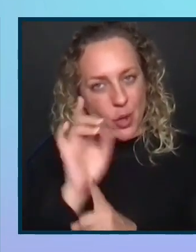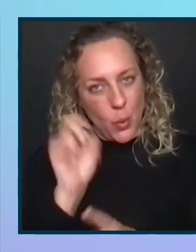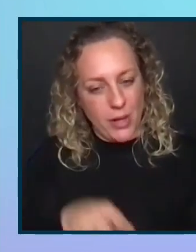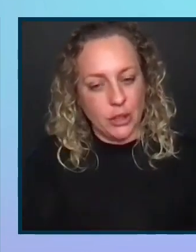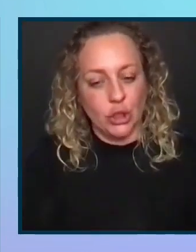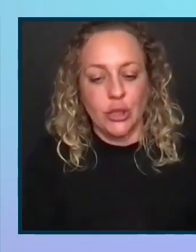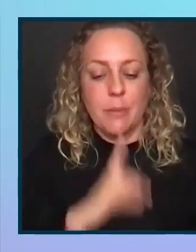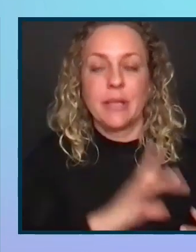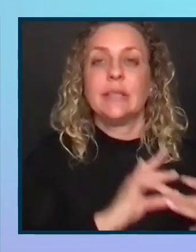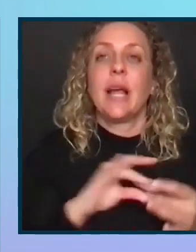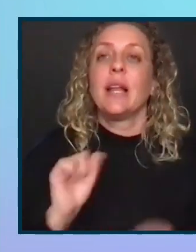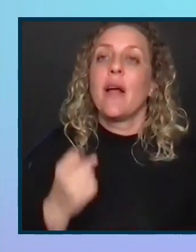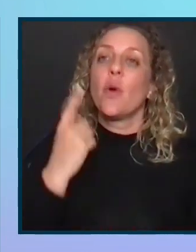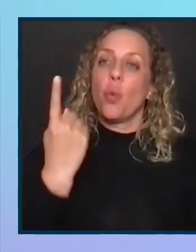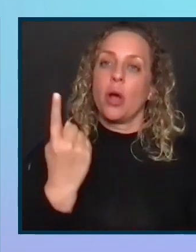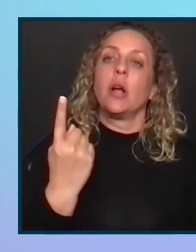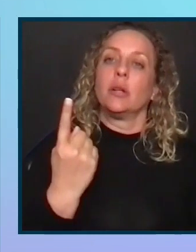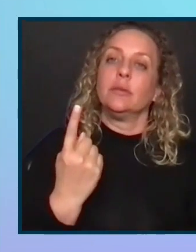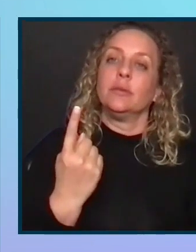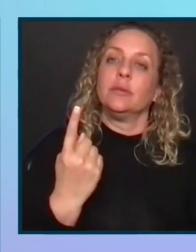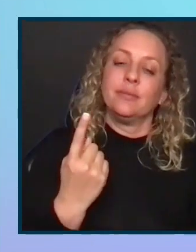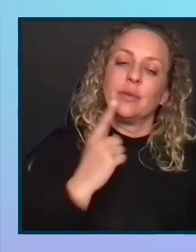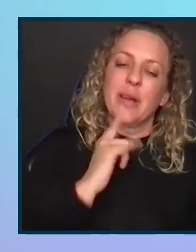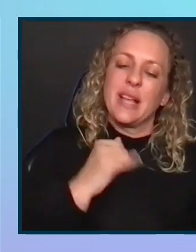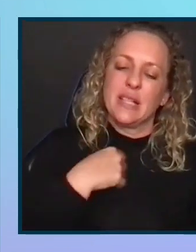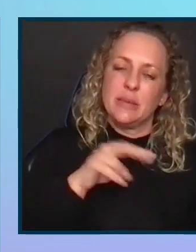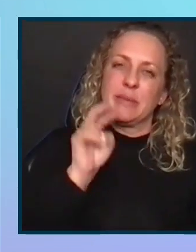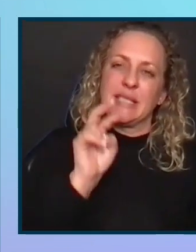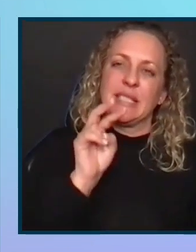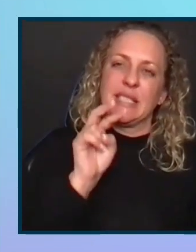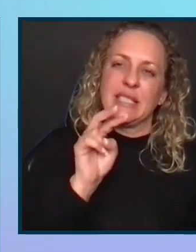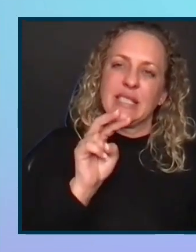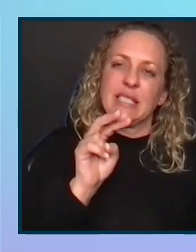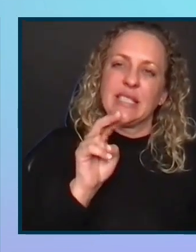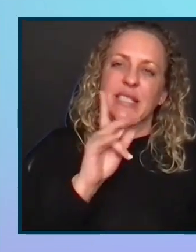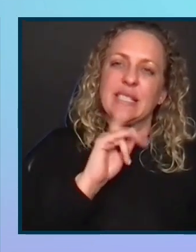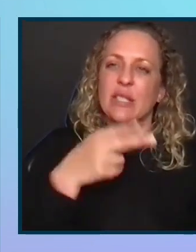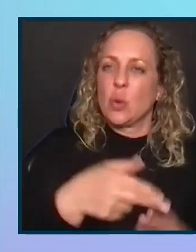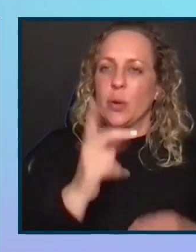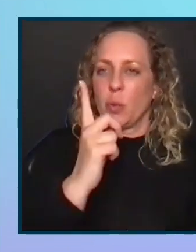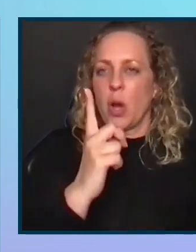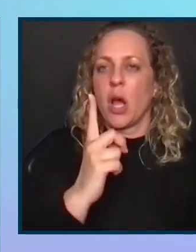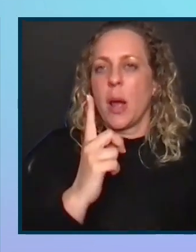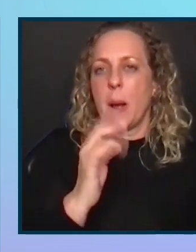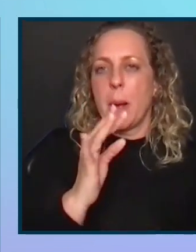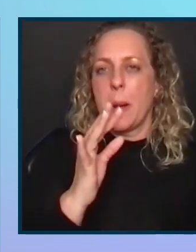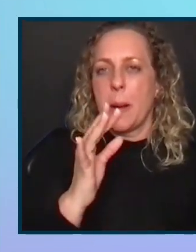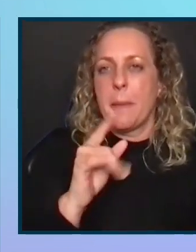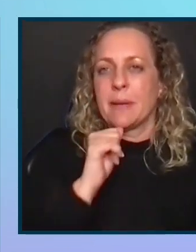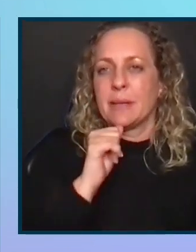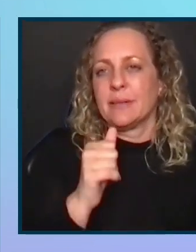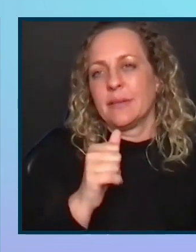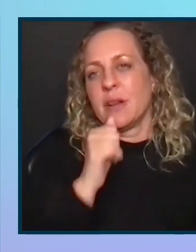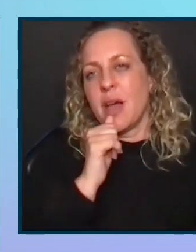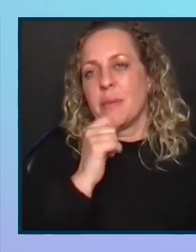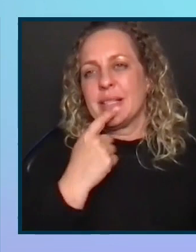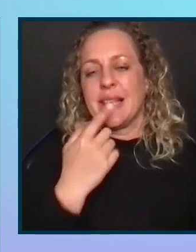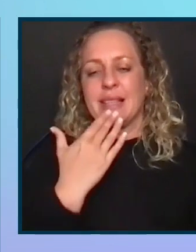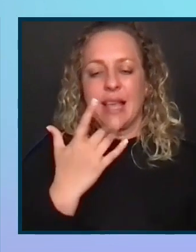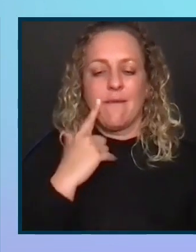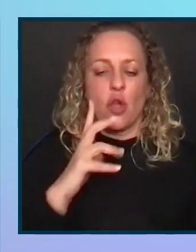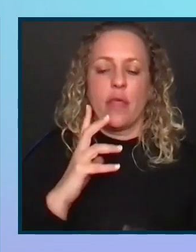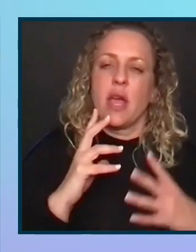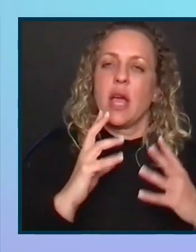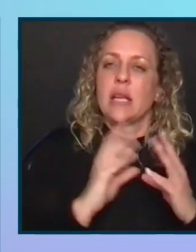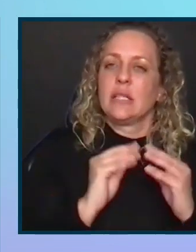does tie into another one. Well, actually, let me see. Here's a quick one. This is also anonymous. Thanks for the session.